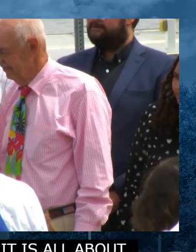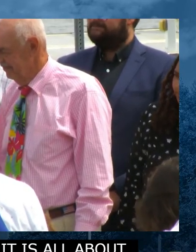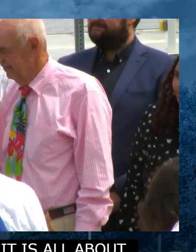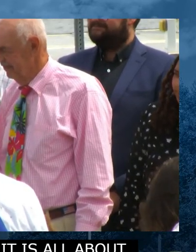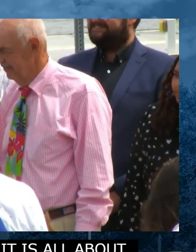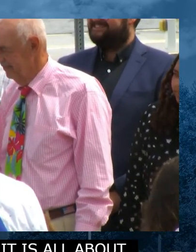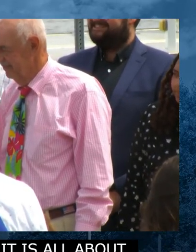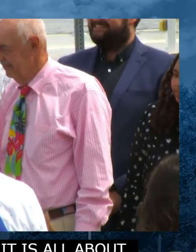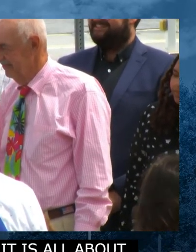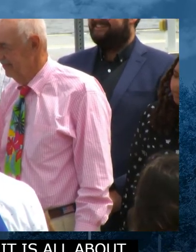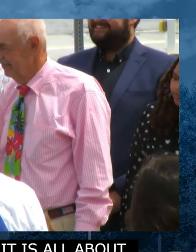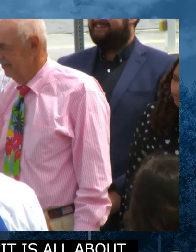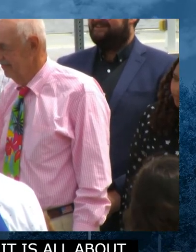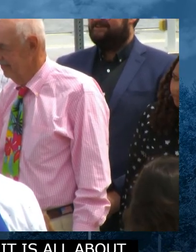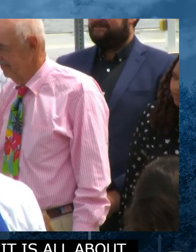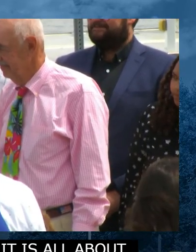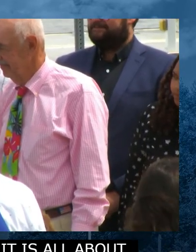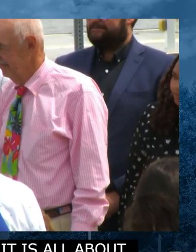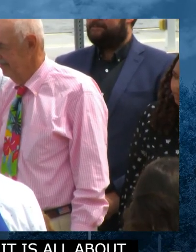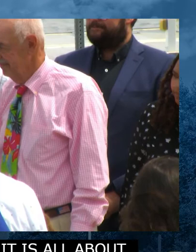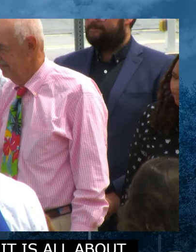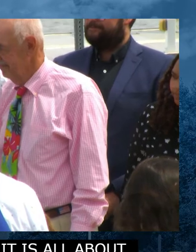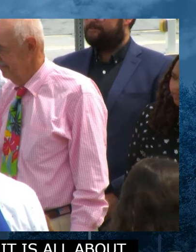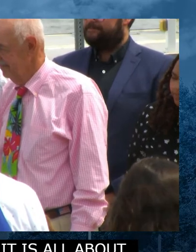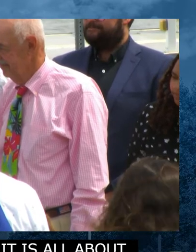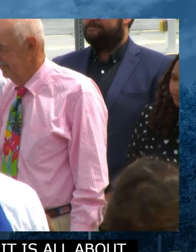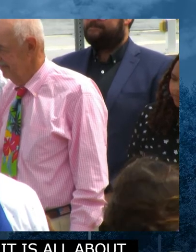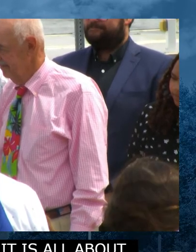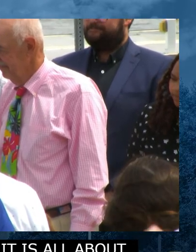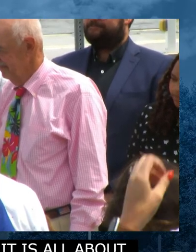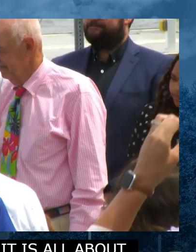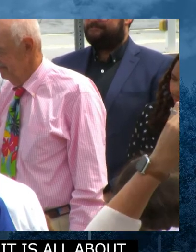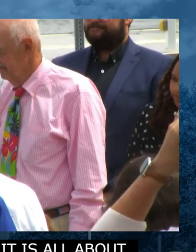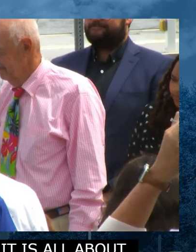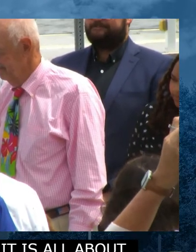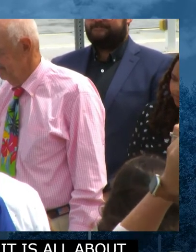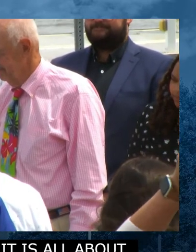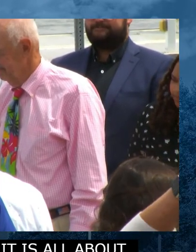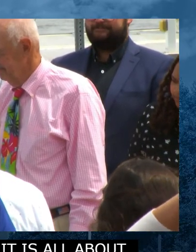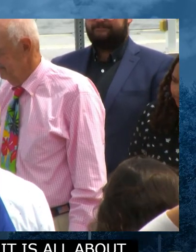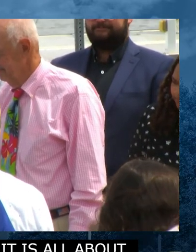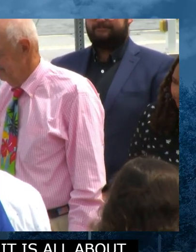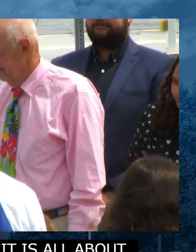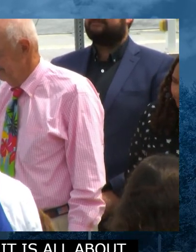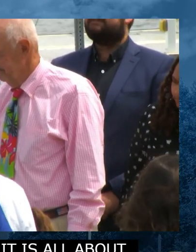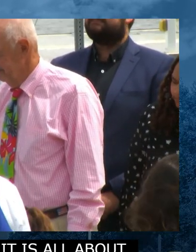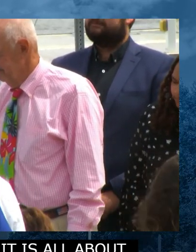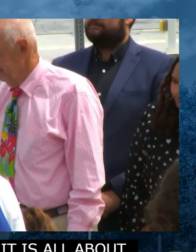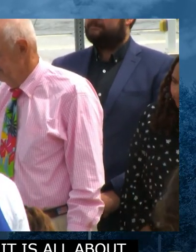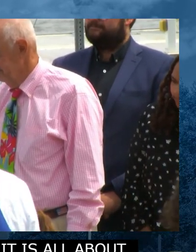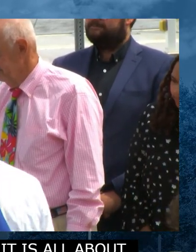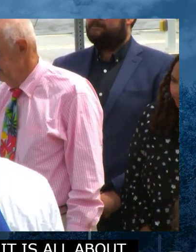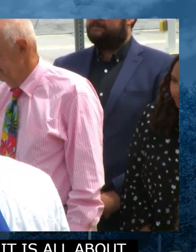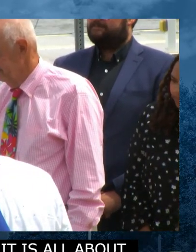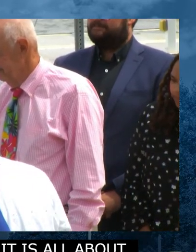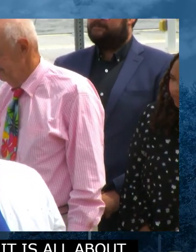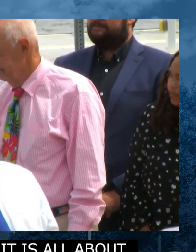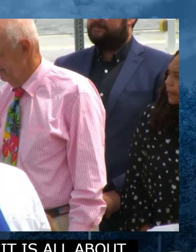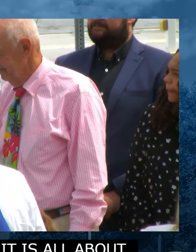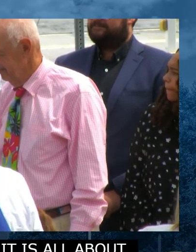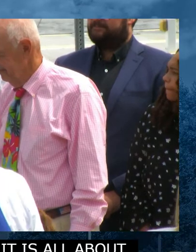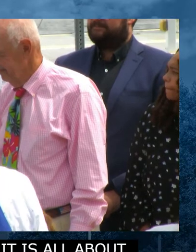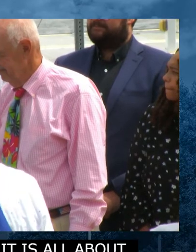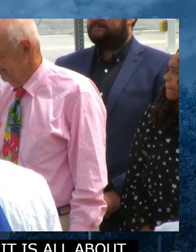citizens of our city, to complete the great work of members of our general assembly or the assembly behind us, and to